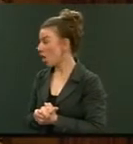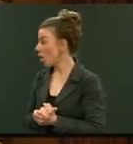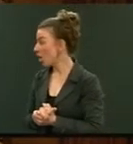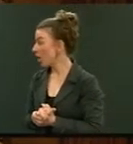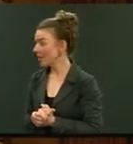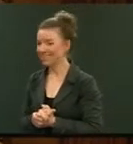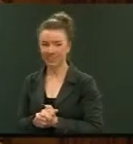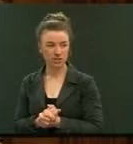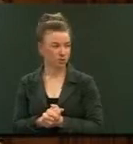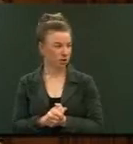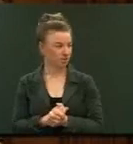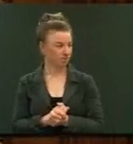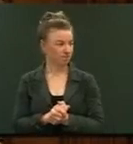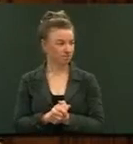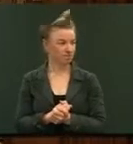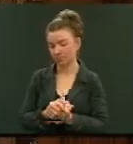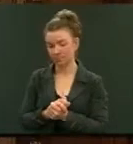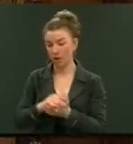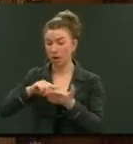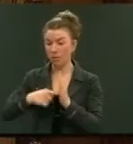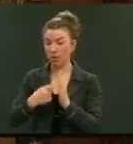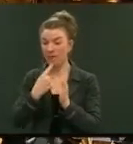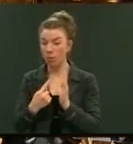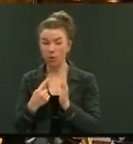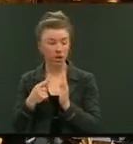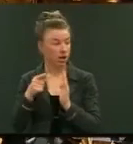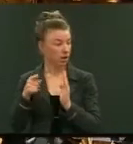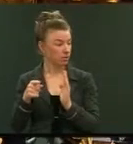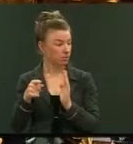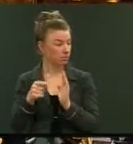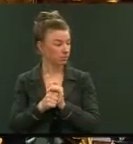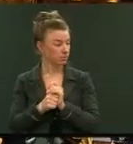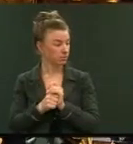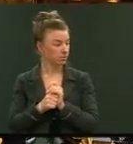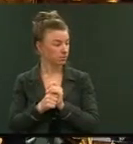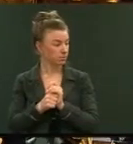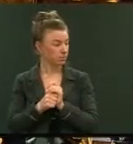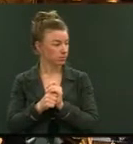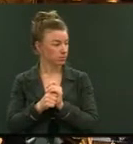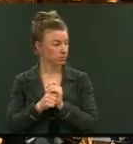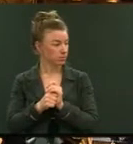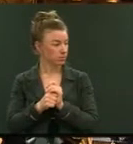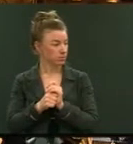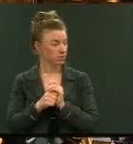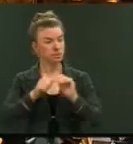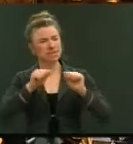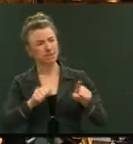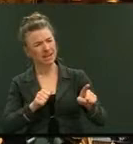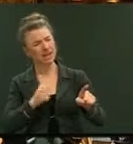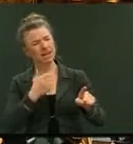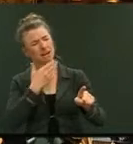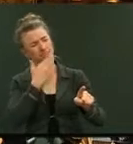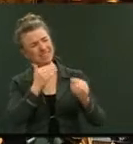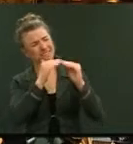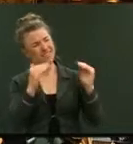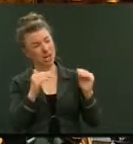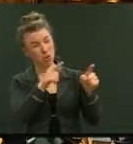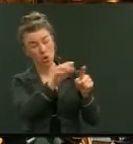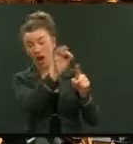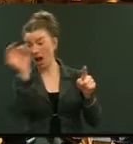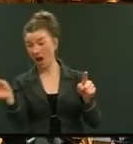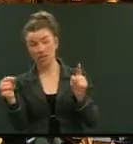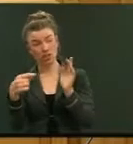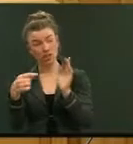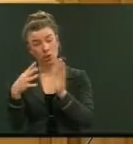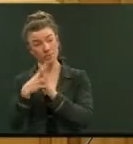Order! Mr Speaker, I ask you for fairness. You asked the Right Honourable Winston Peters to